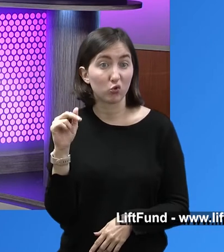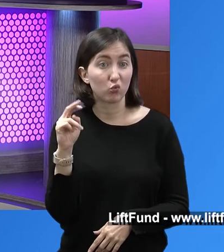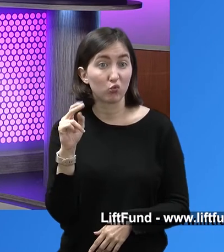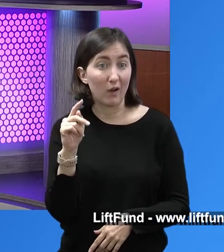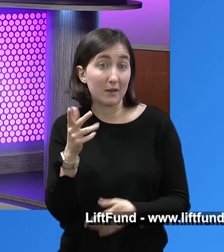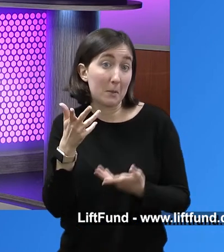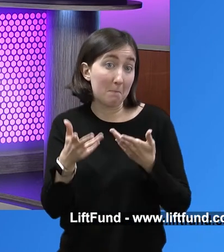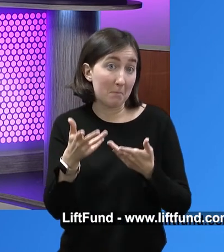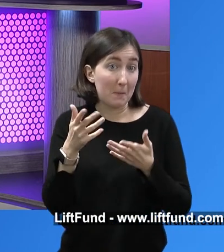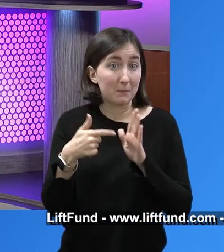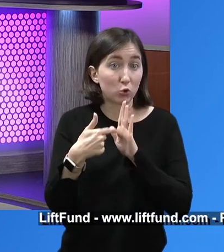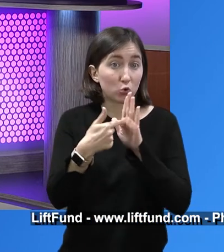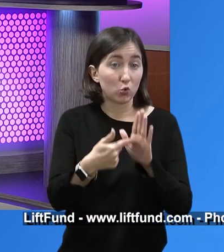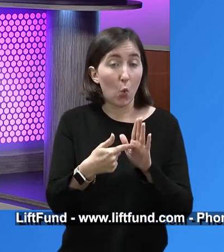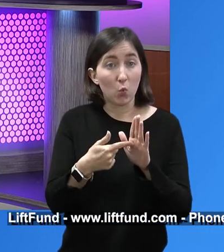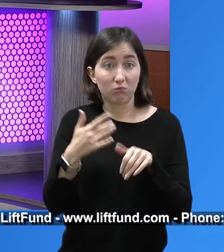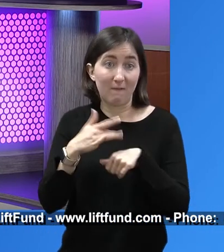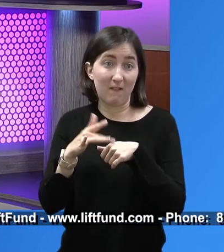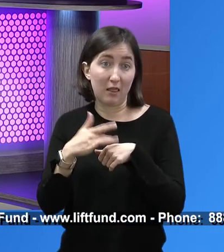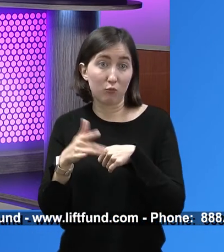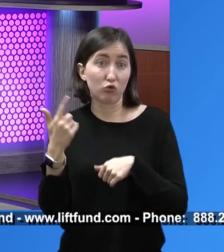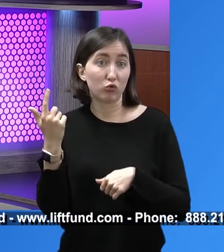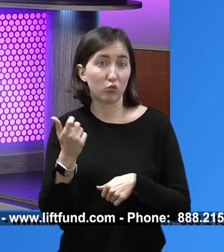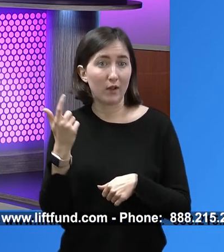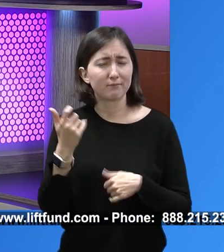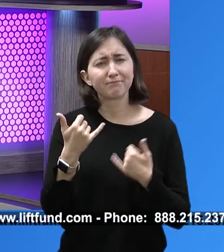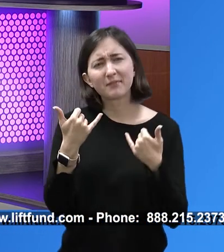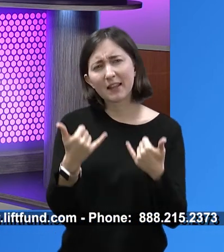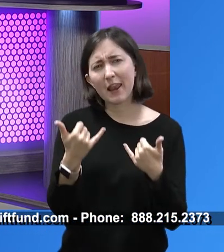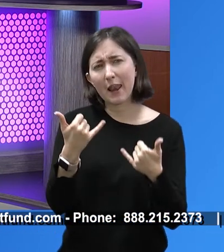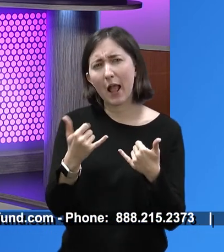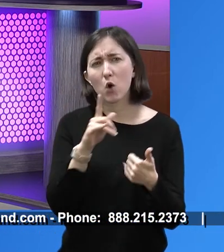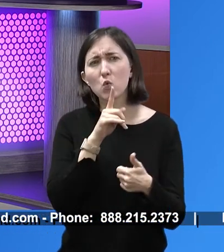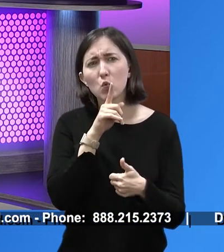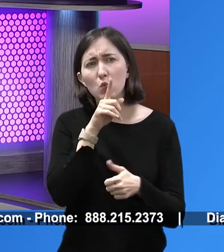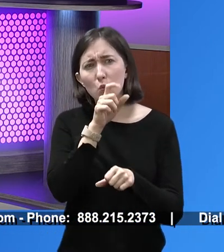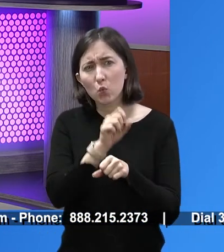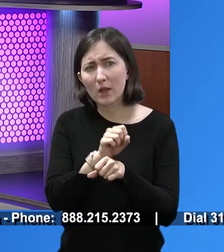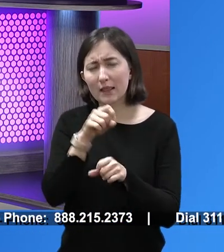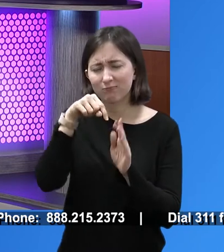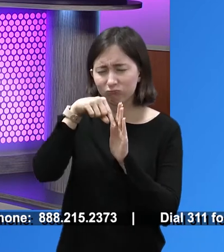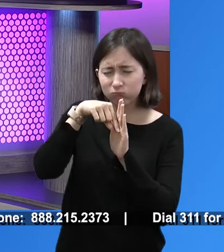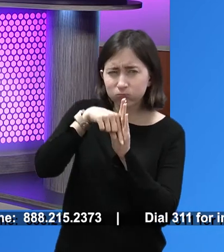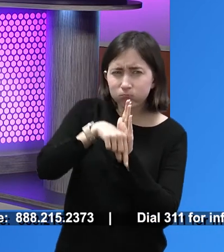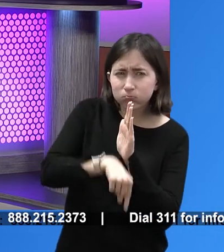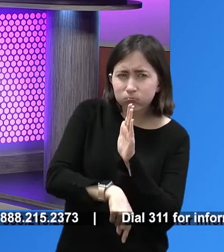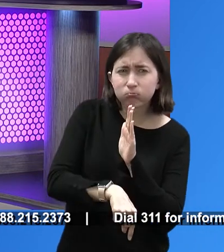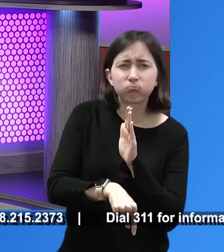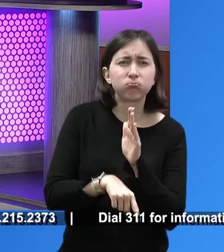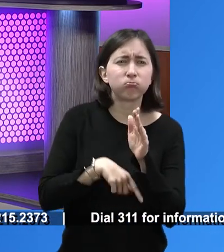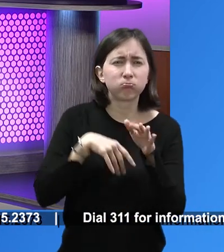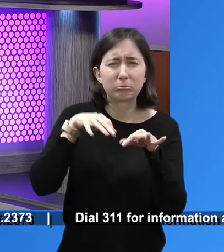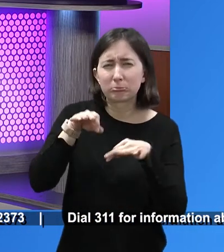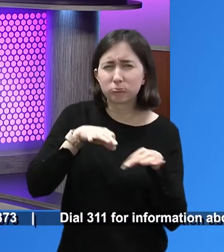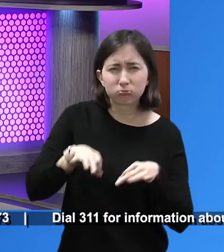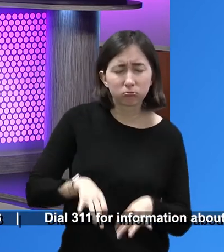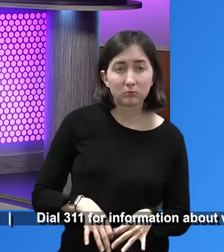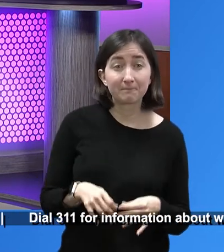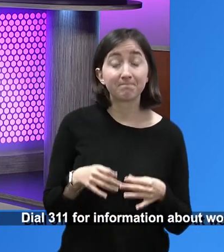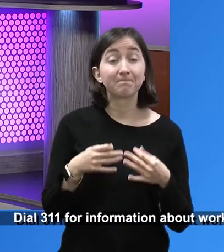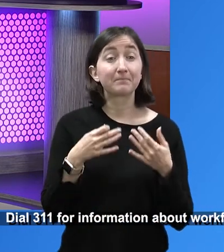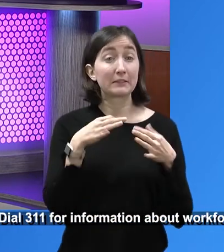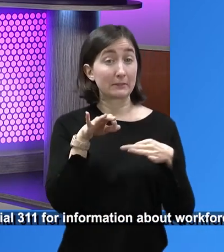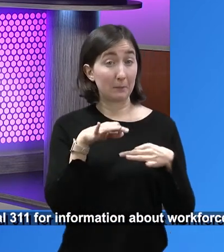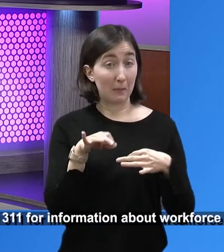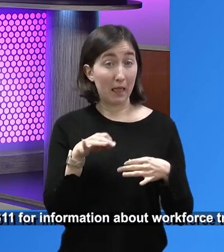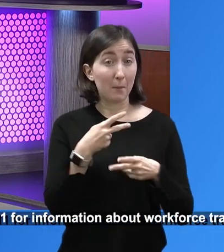So there could be a click on there if those are available. That's right. Okay. Alright. So now let's really dive in. Alright. We talked